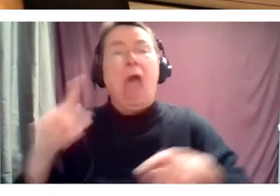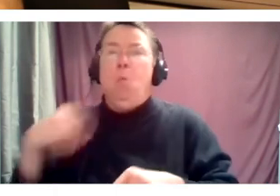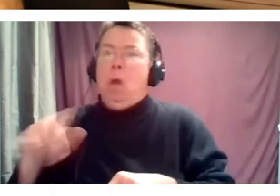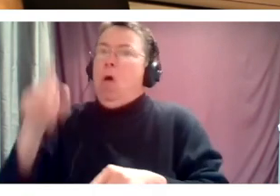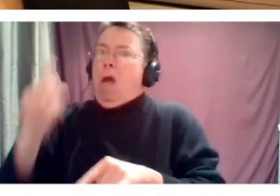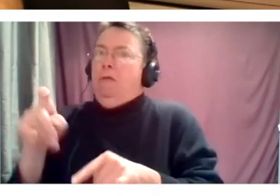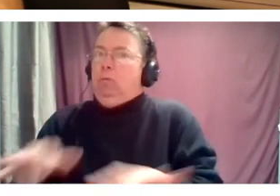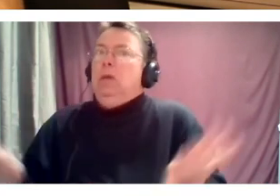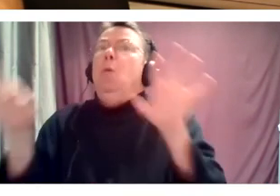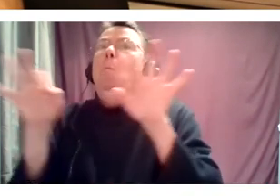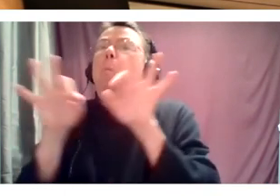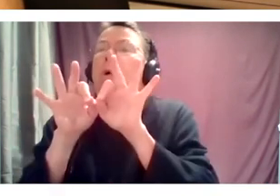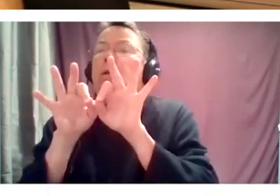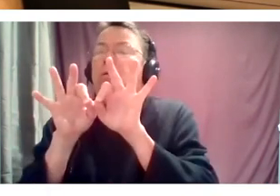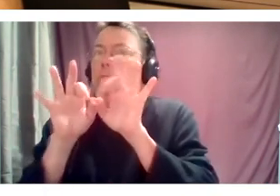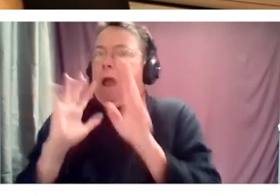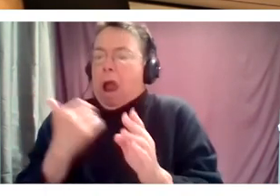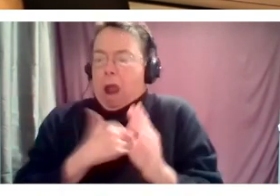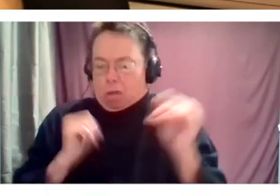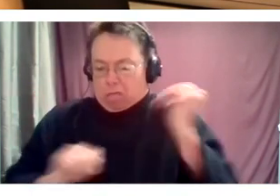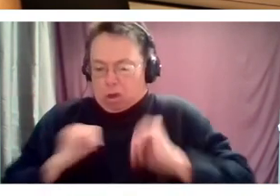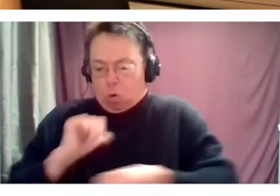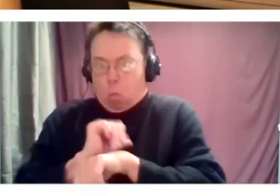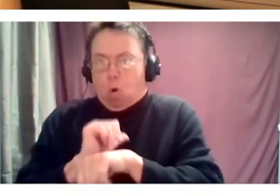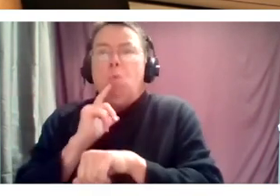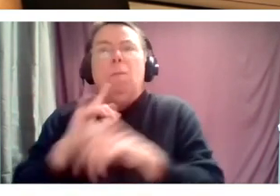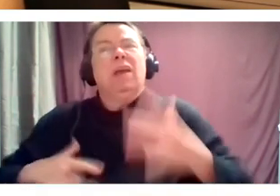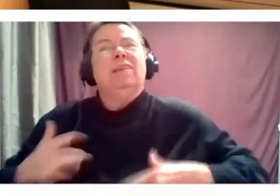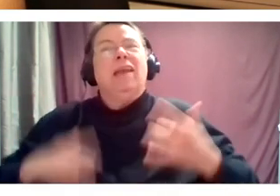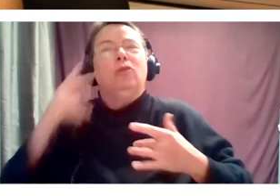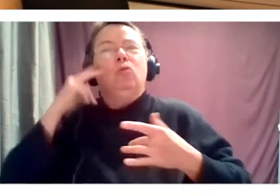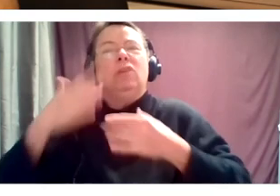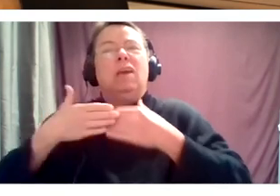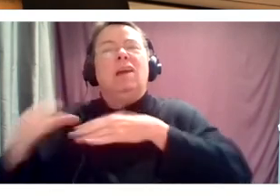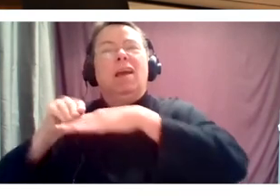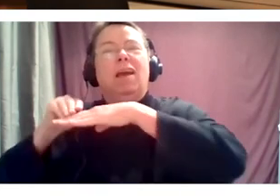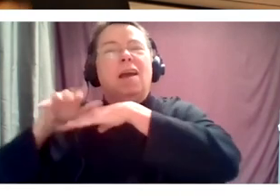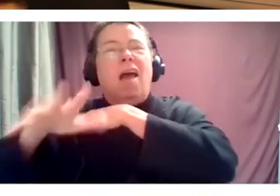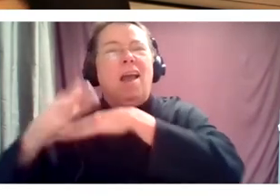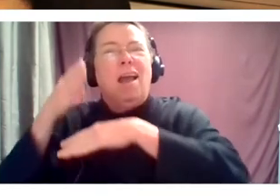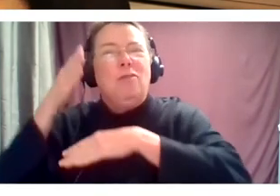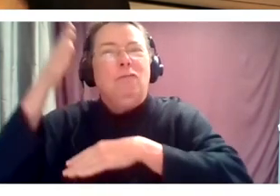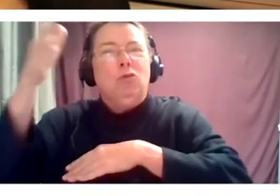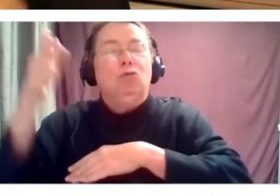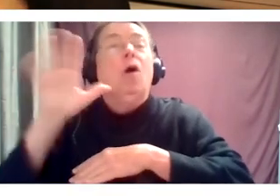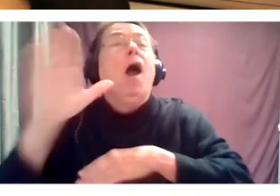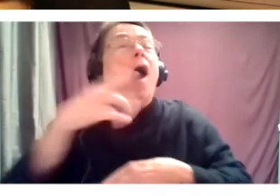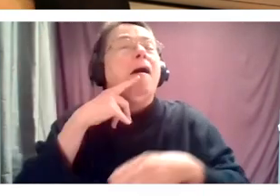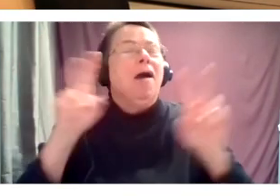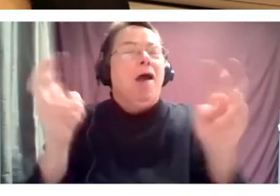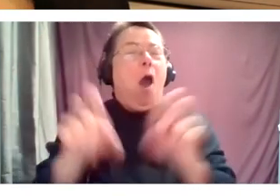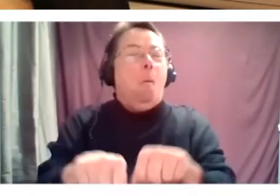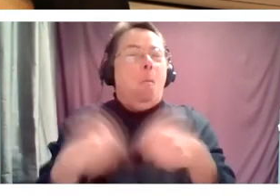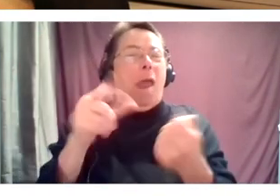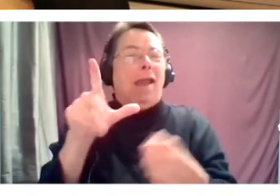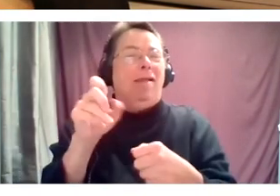think we're going to have to be a vital part of changes moving forward, too. It'll be exciting to see what comes. Thank